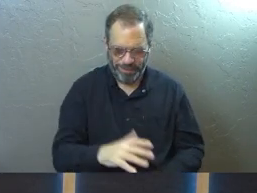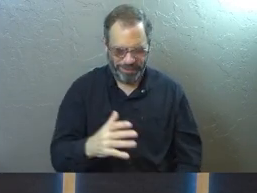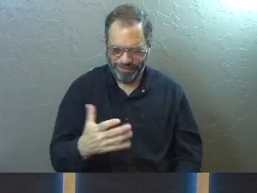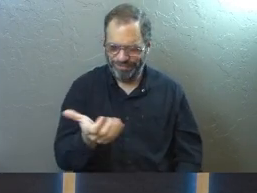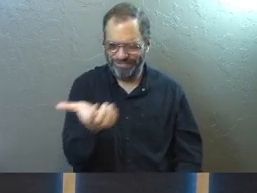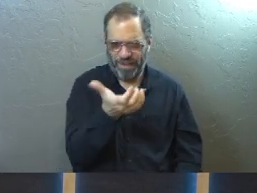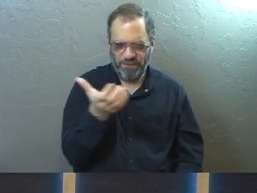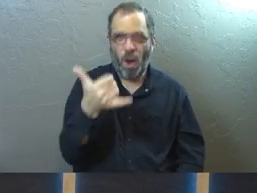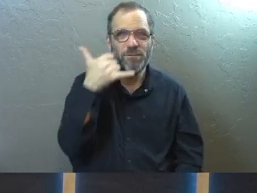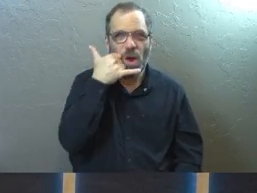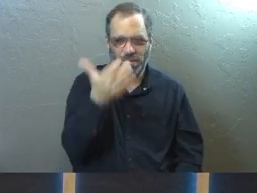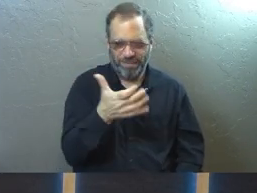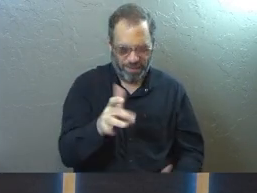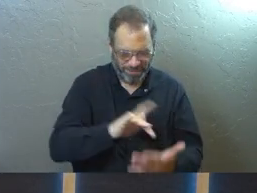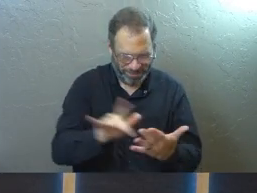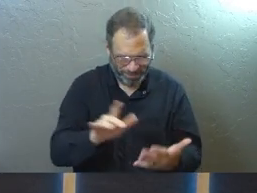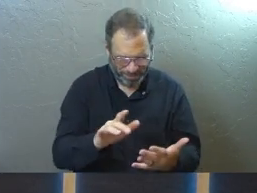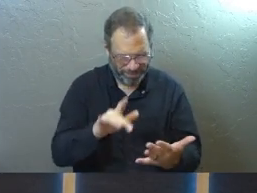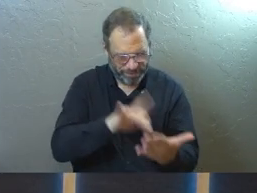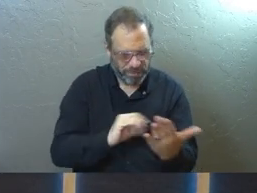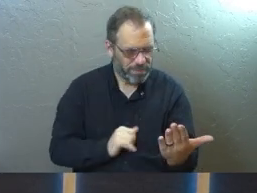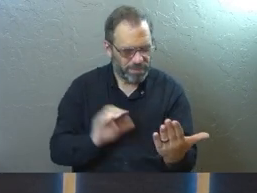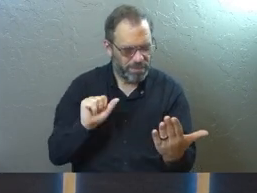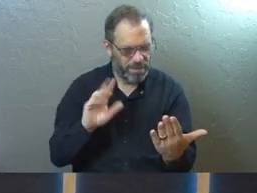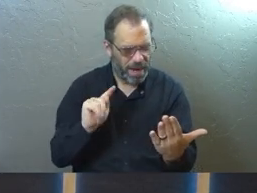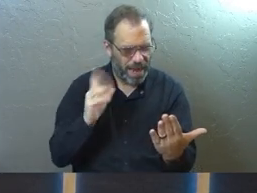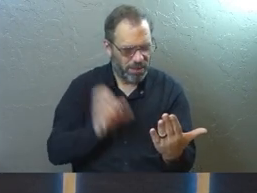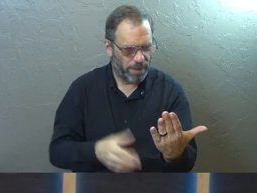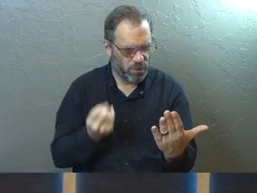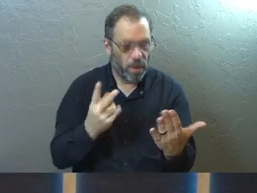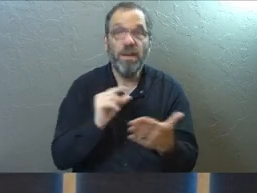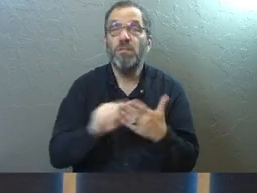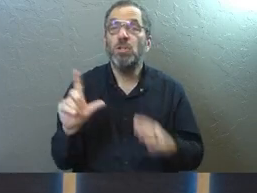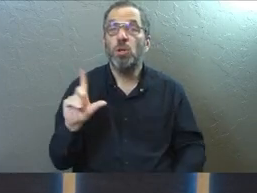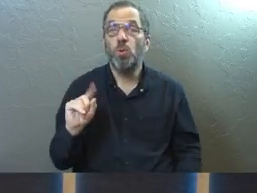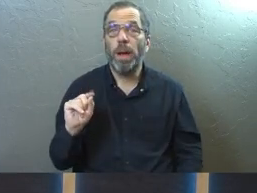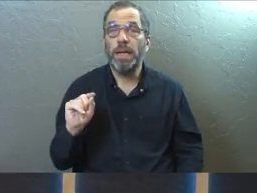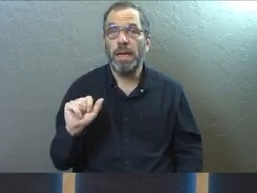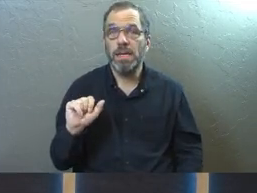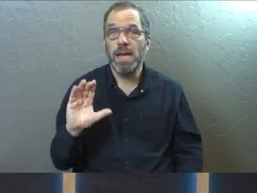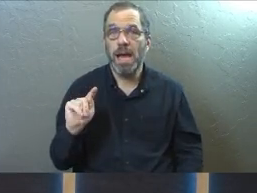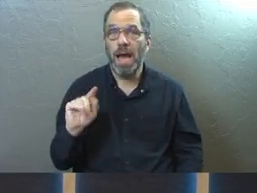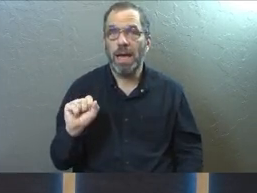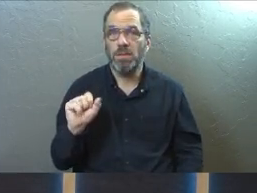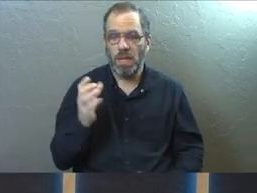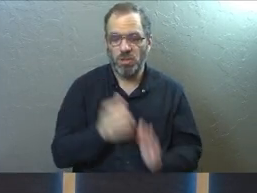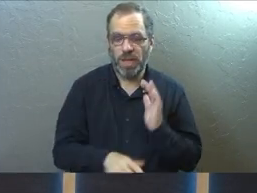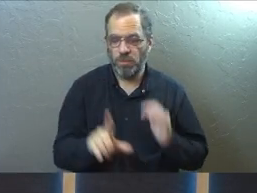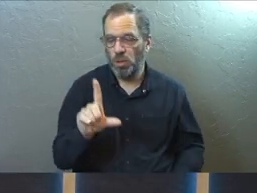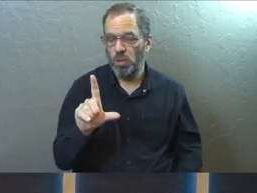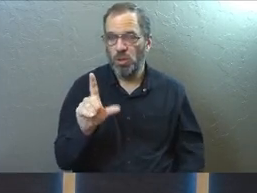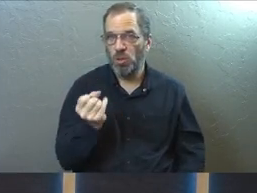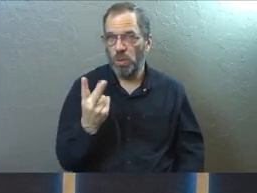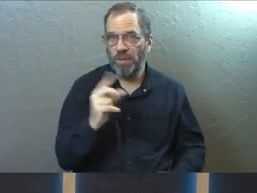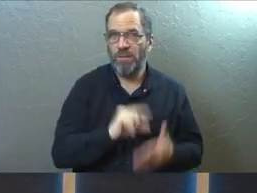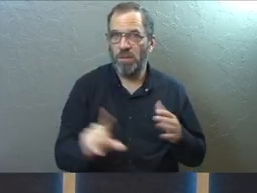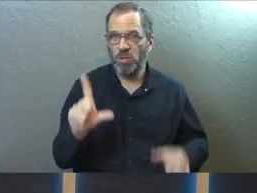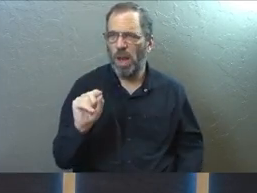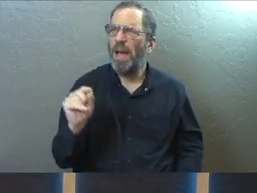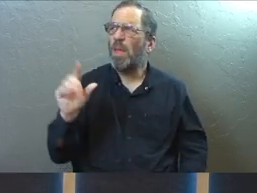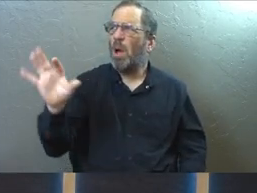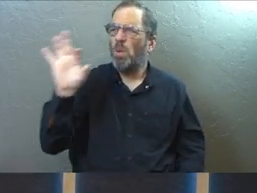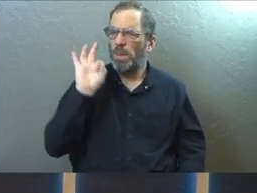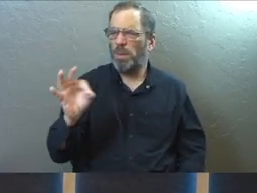app, just go to Acts chapter 12, and we're going to start in verse 20. Acts chapter 12, we preached this over a month ago,